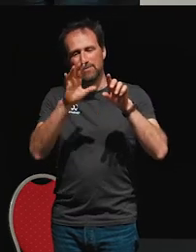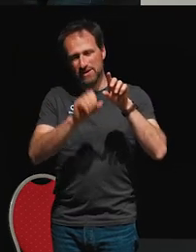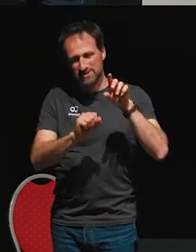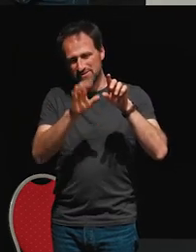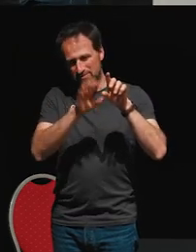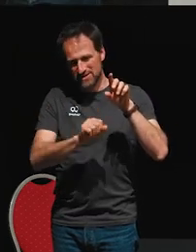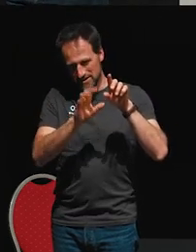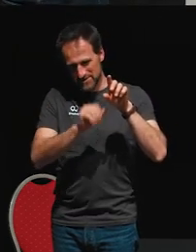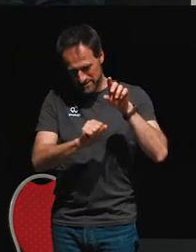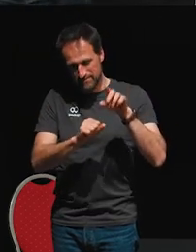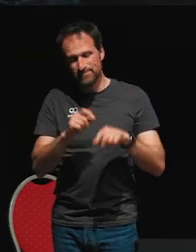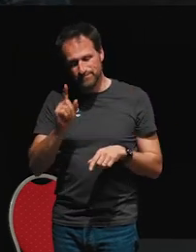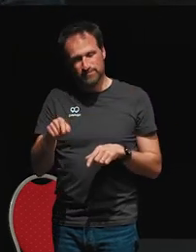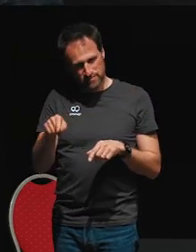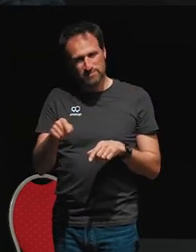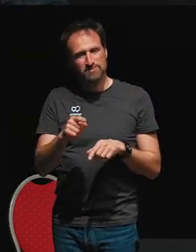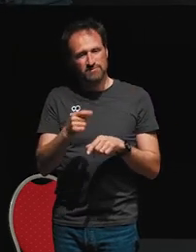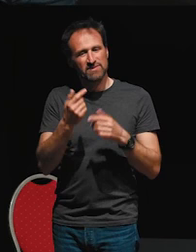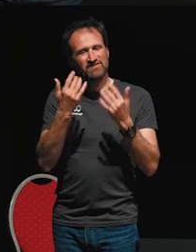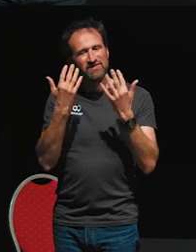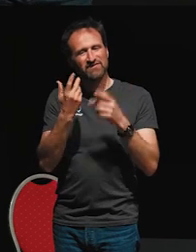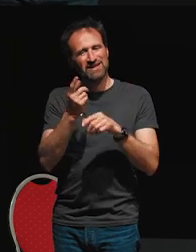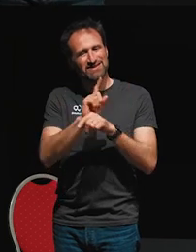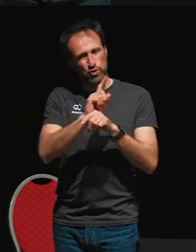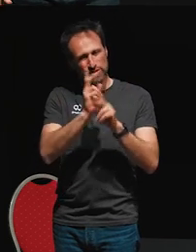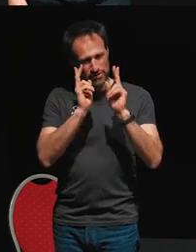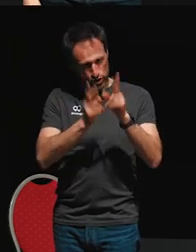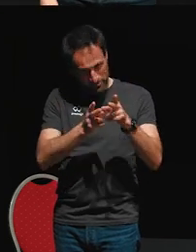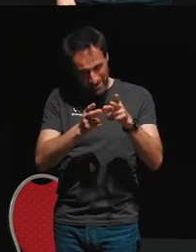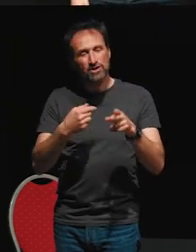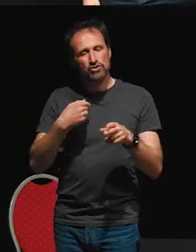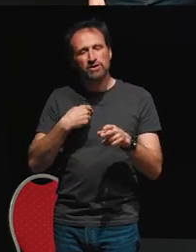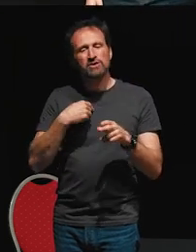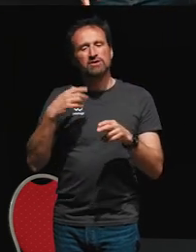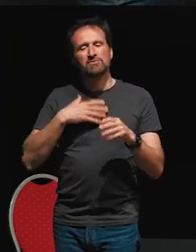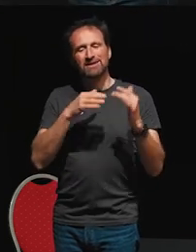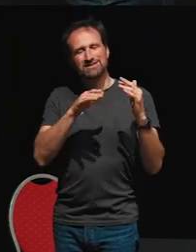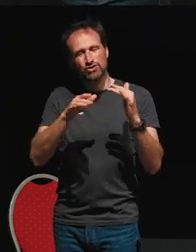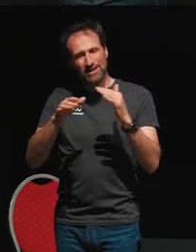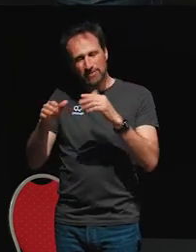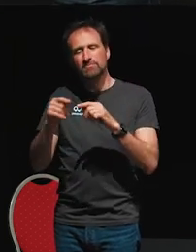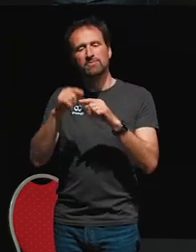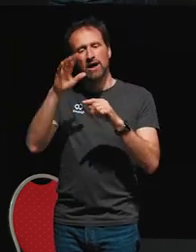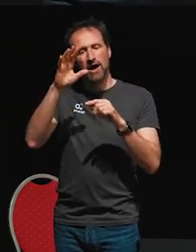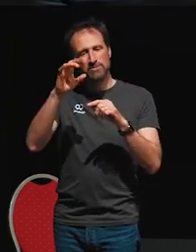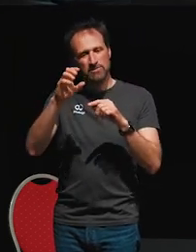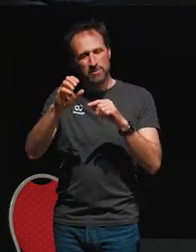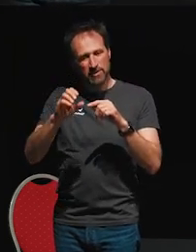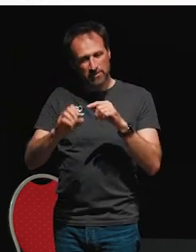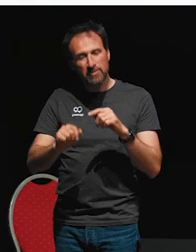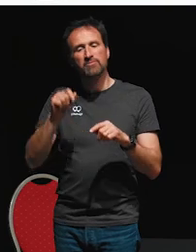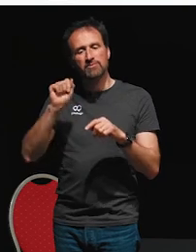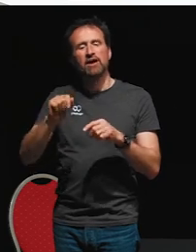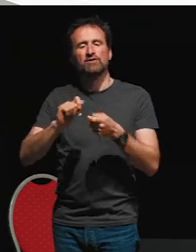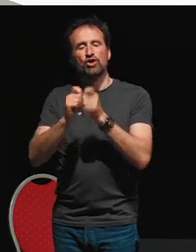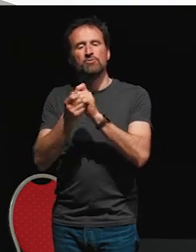the number of seconds left, and then further on down my stream, I can use the map operator again to format it into the display